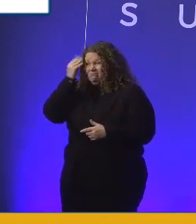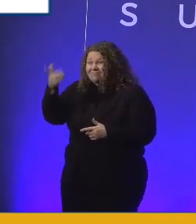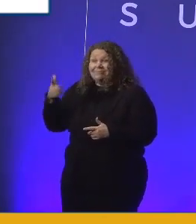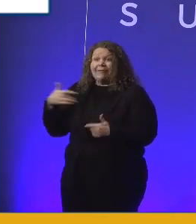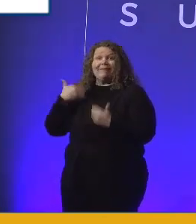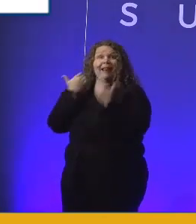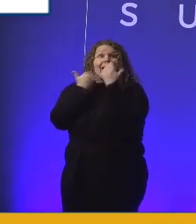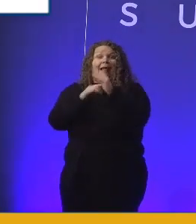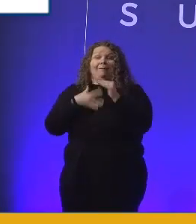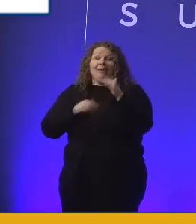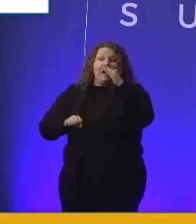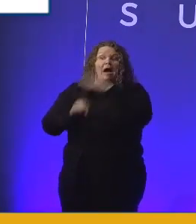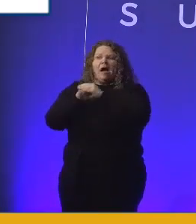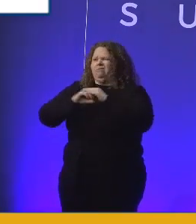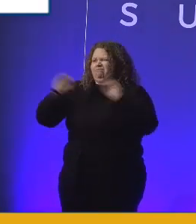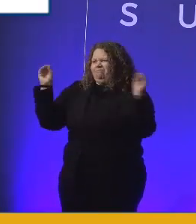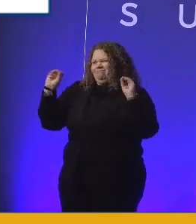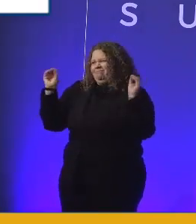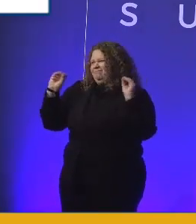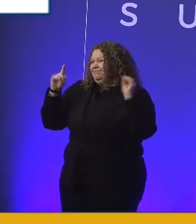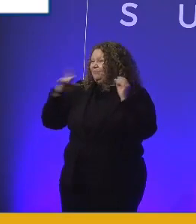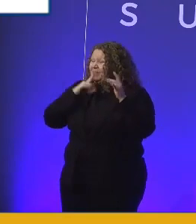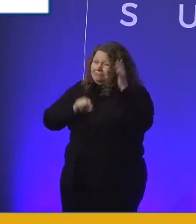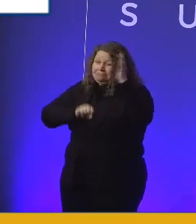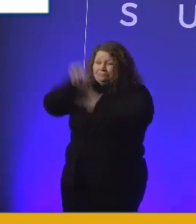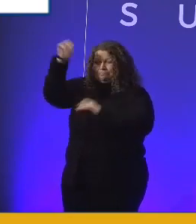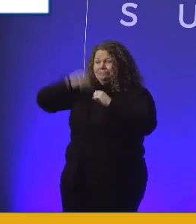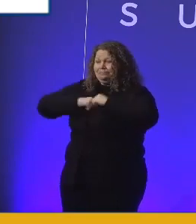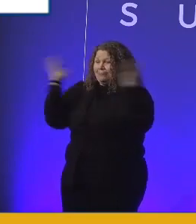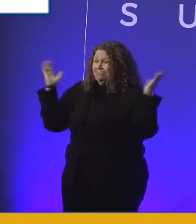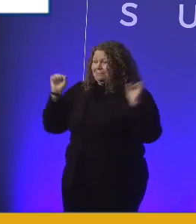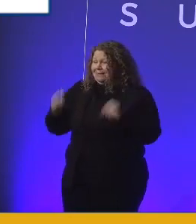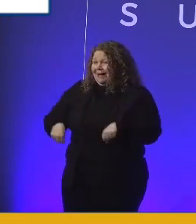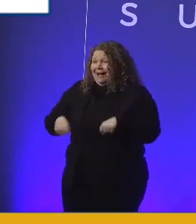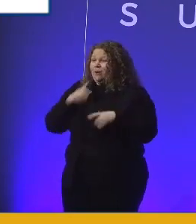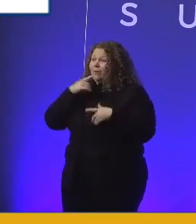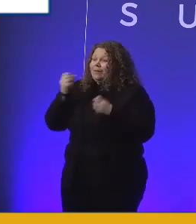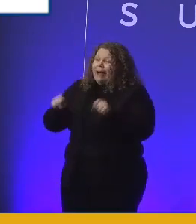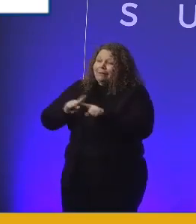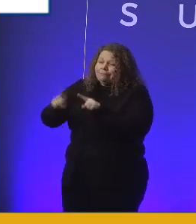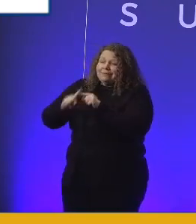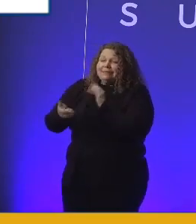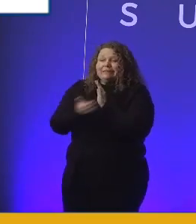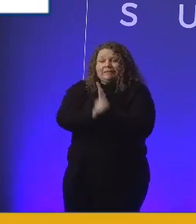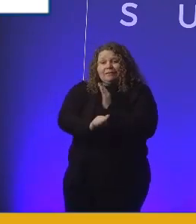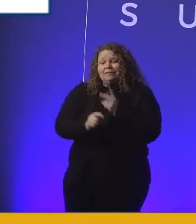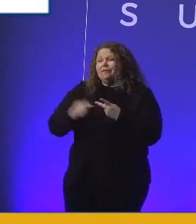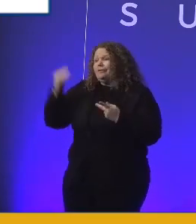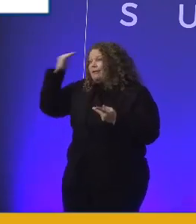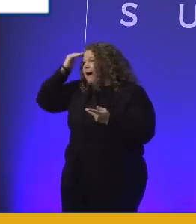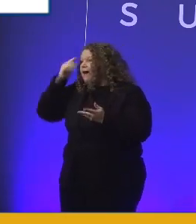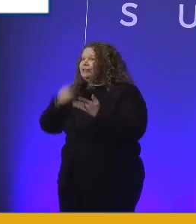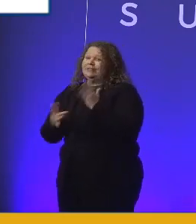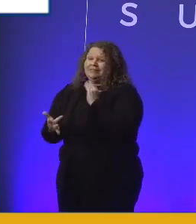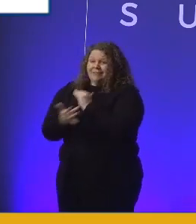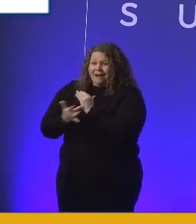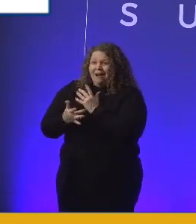achieve if they are empowered with the skills, knowledge, and technology to be successful.